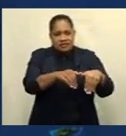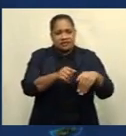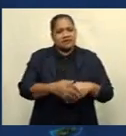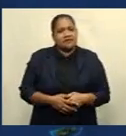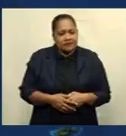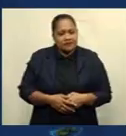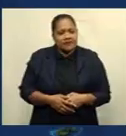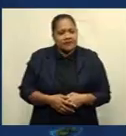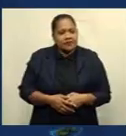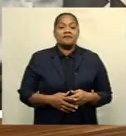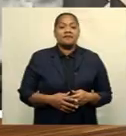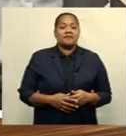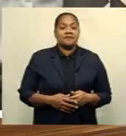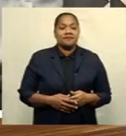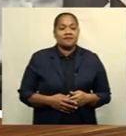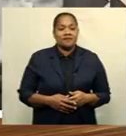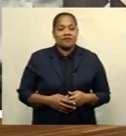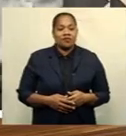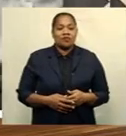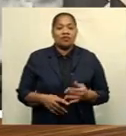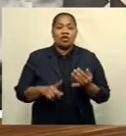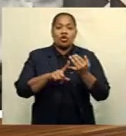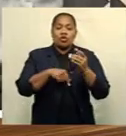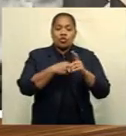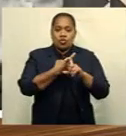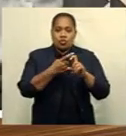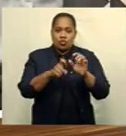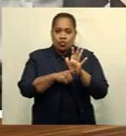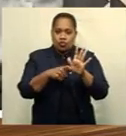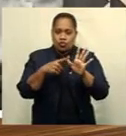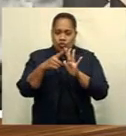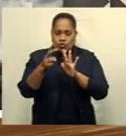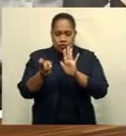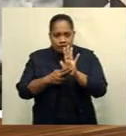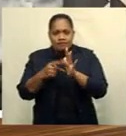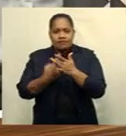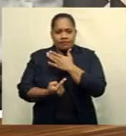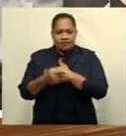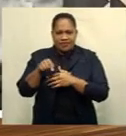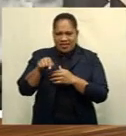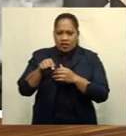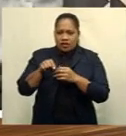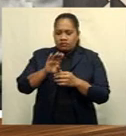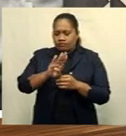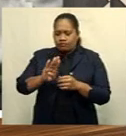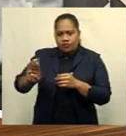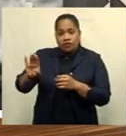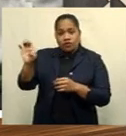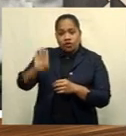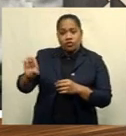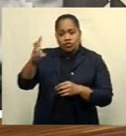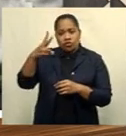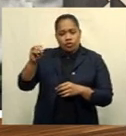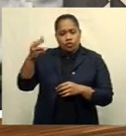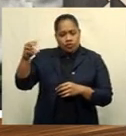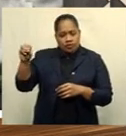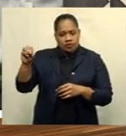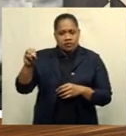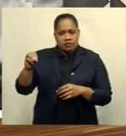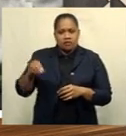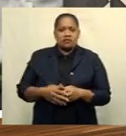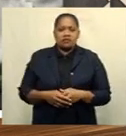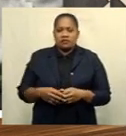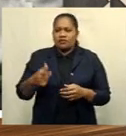coming in at the age of 54. Ukraine striker Artem Basdin has been ruled out of the Euro 2020 quarterfinal clash with England